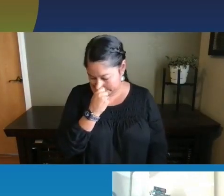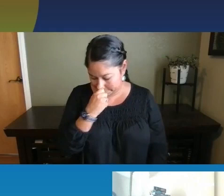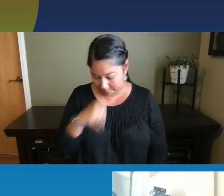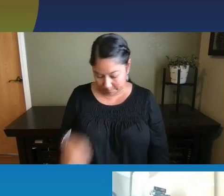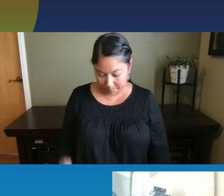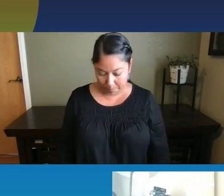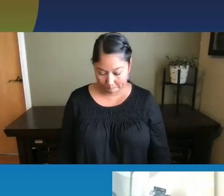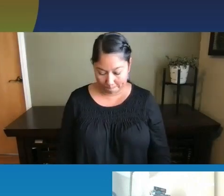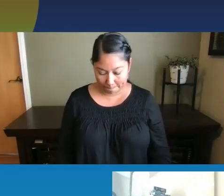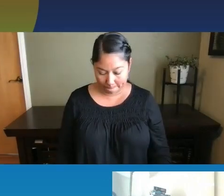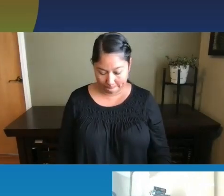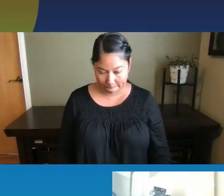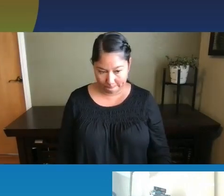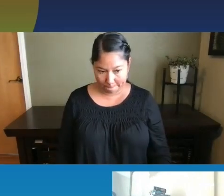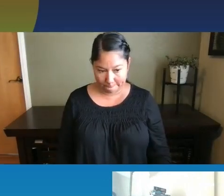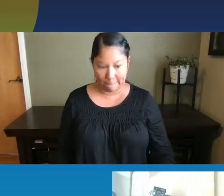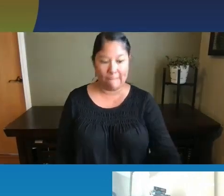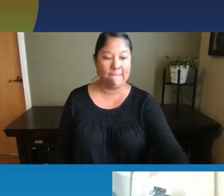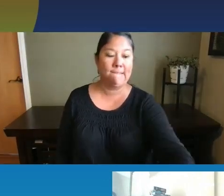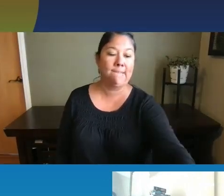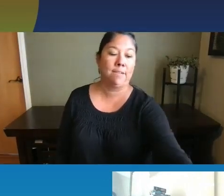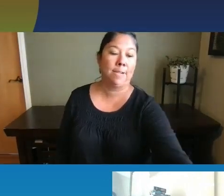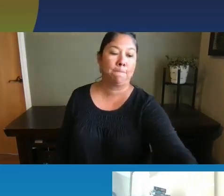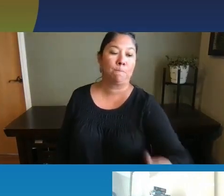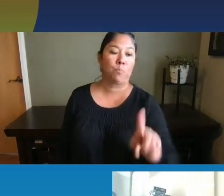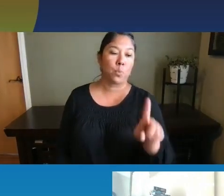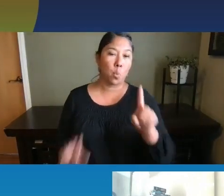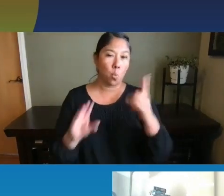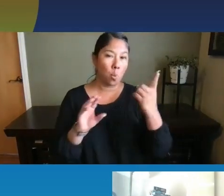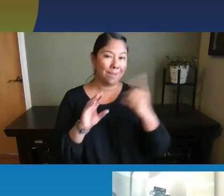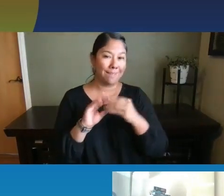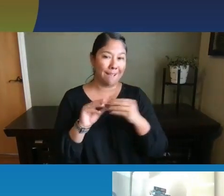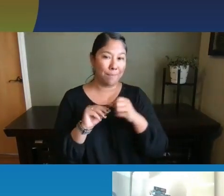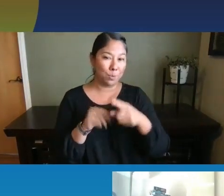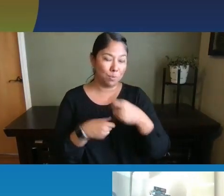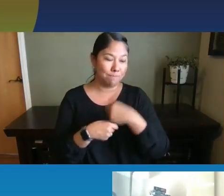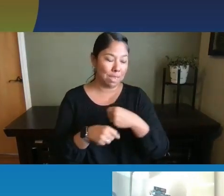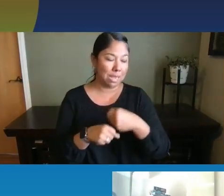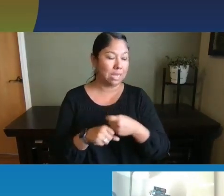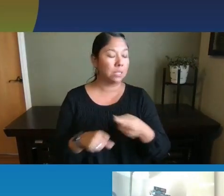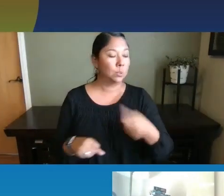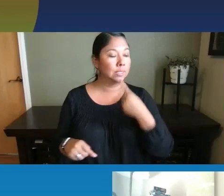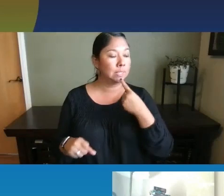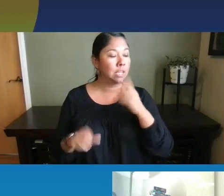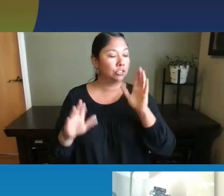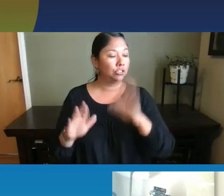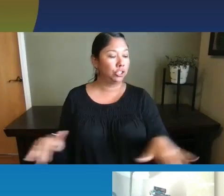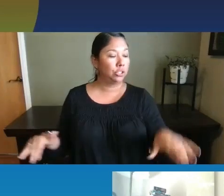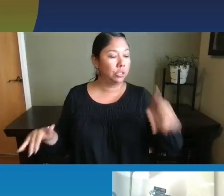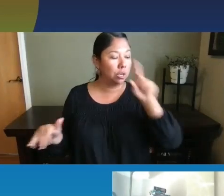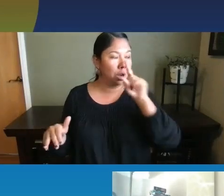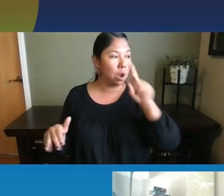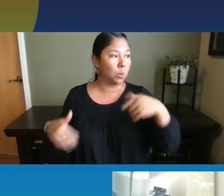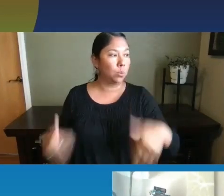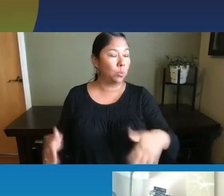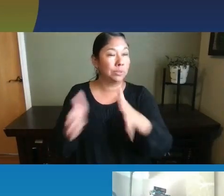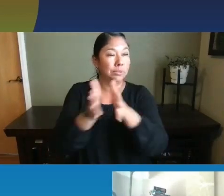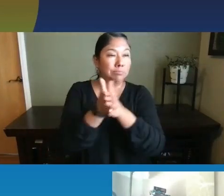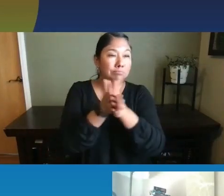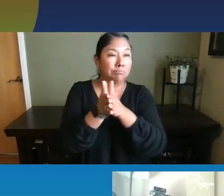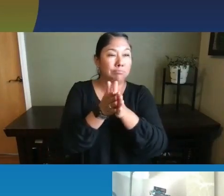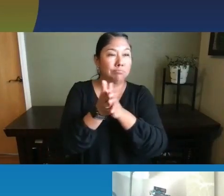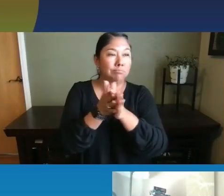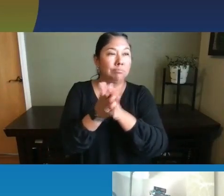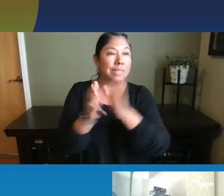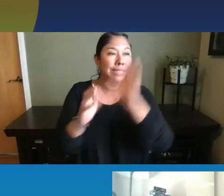Another comment you had made was talking about, um, their children are vigorously exploring with their hands around 16